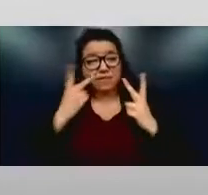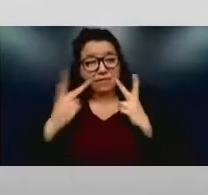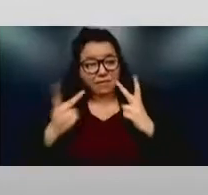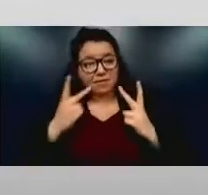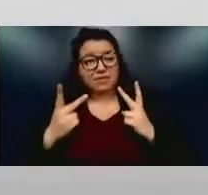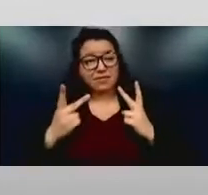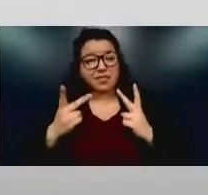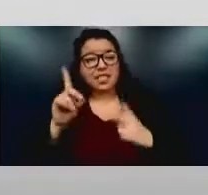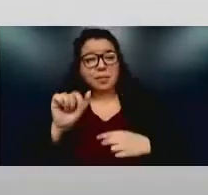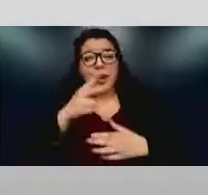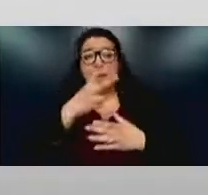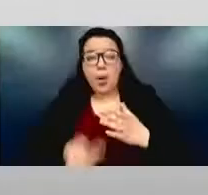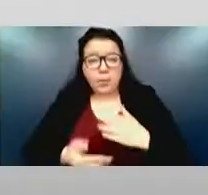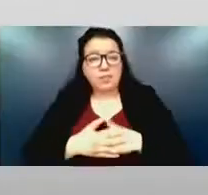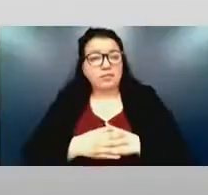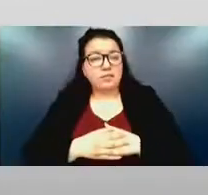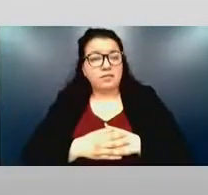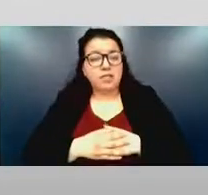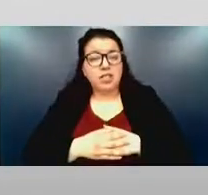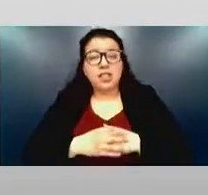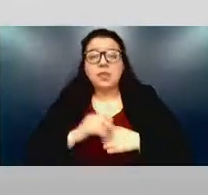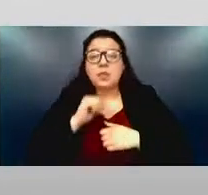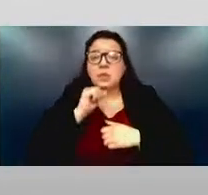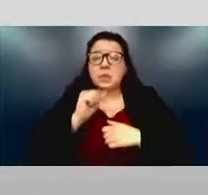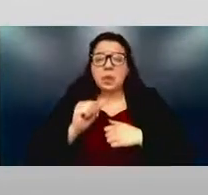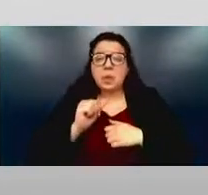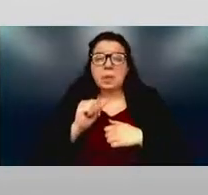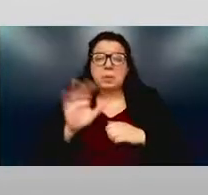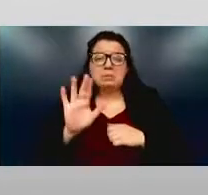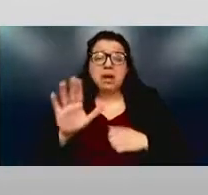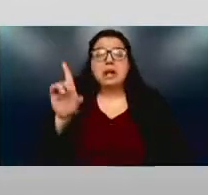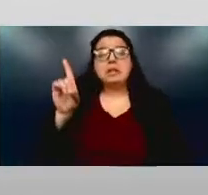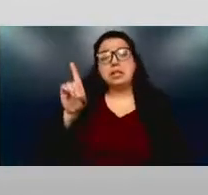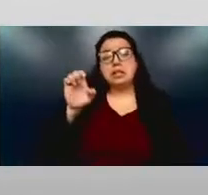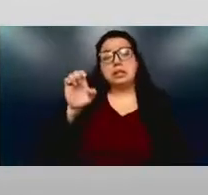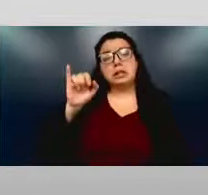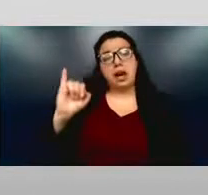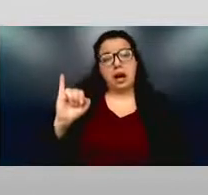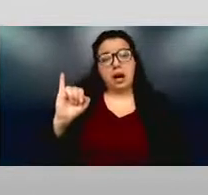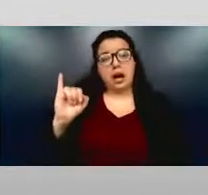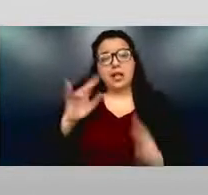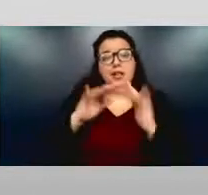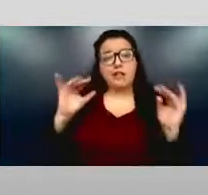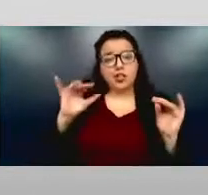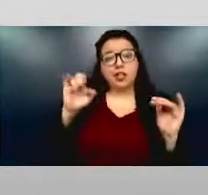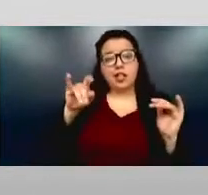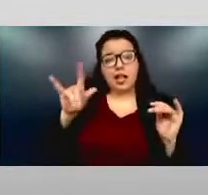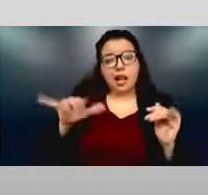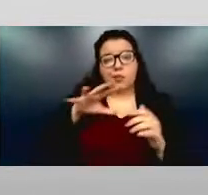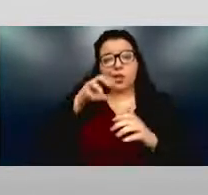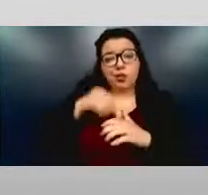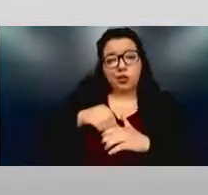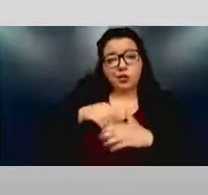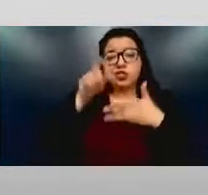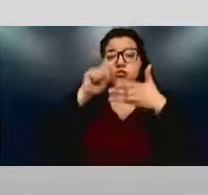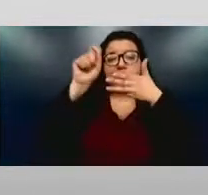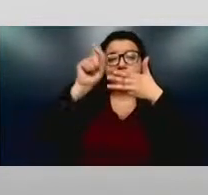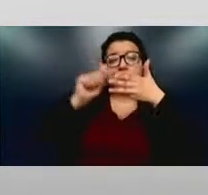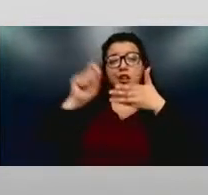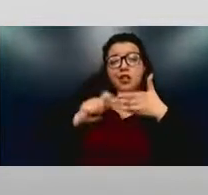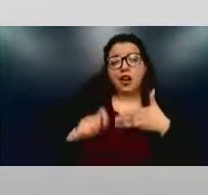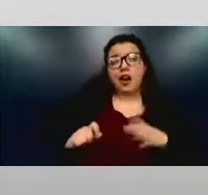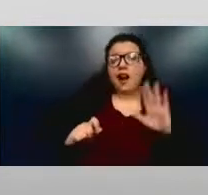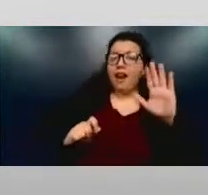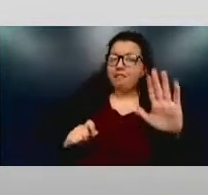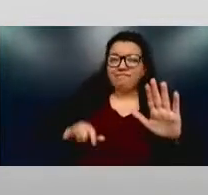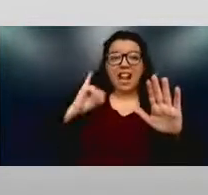why don't miss me with your DEI initiatives that are just meant to check boxes if you're not actually going to